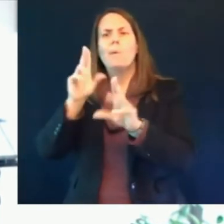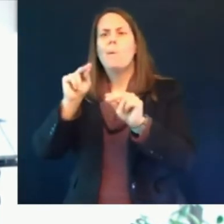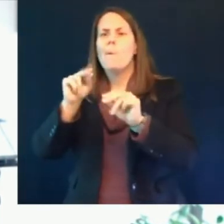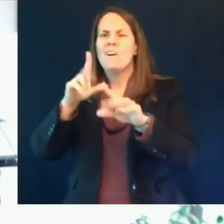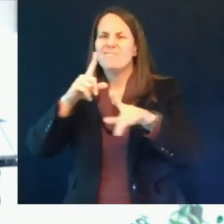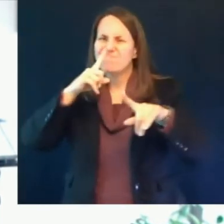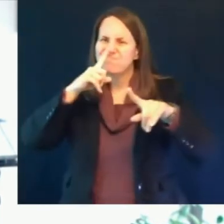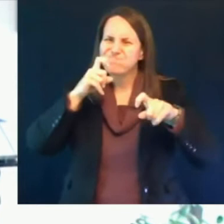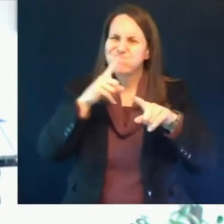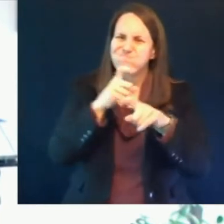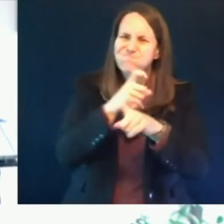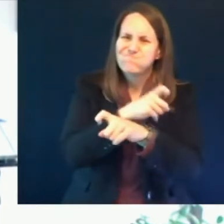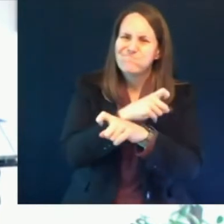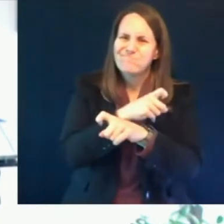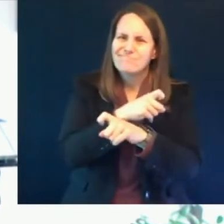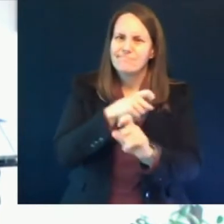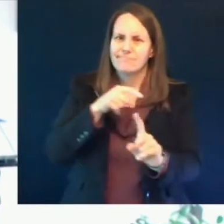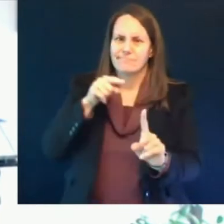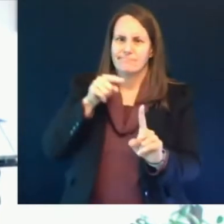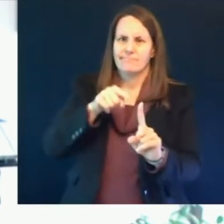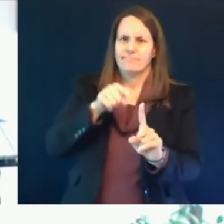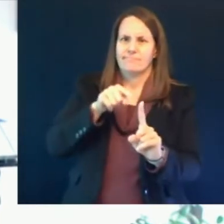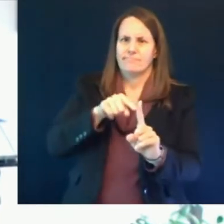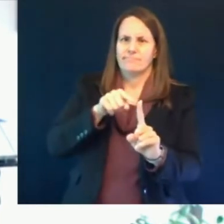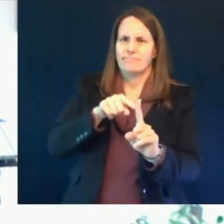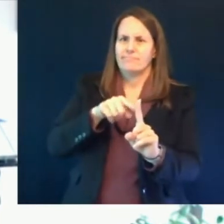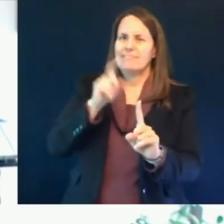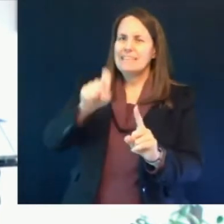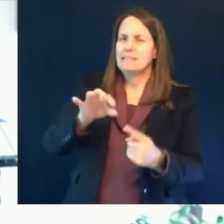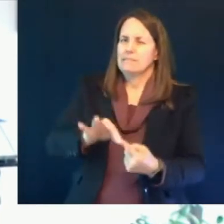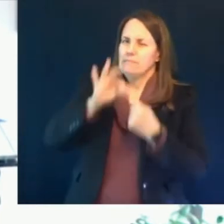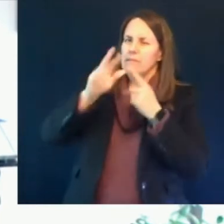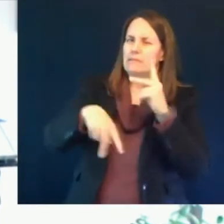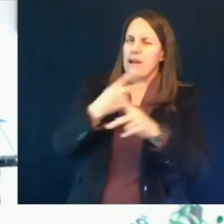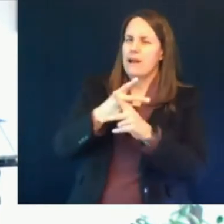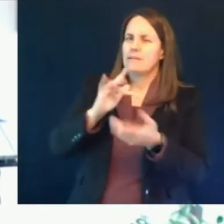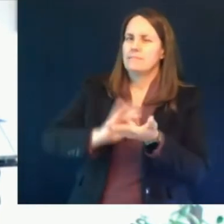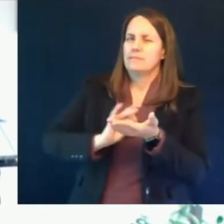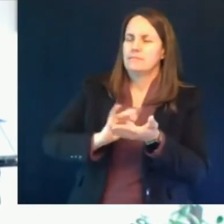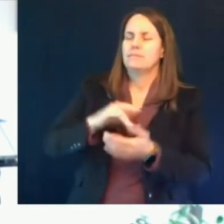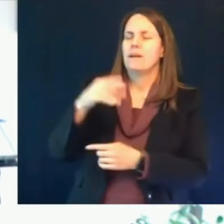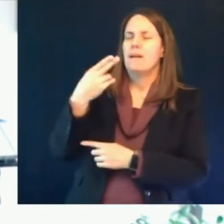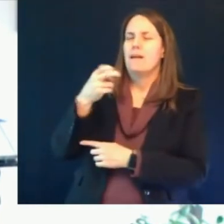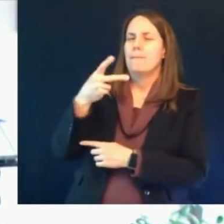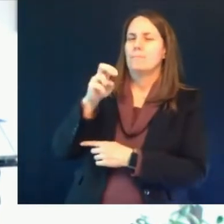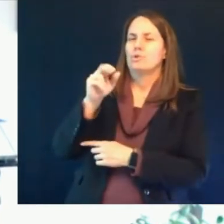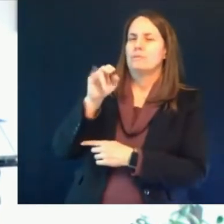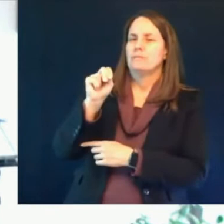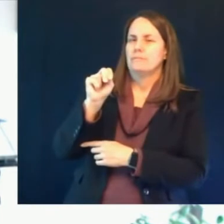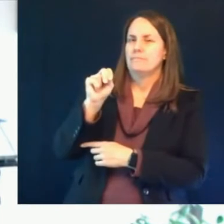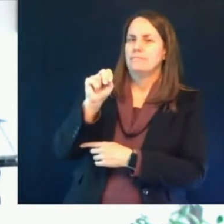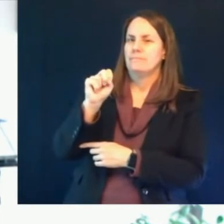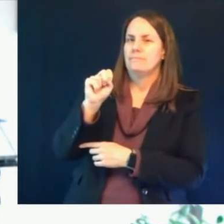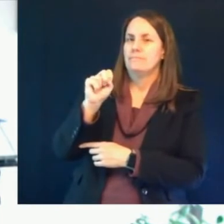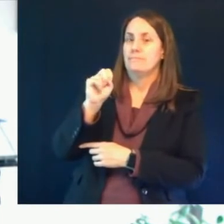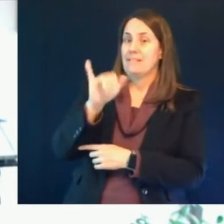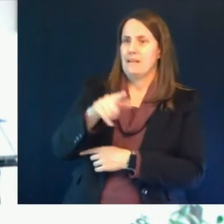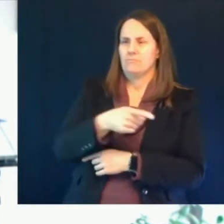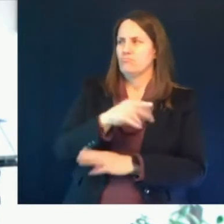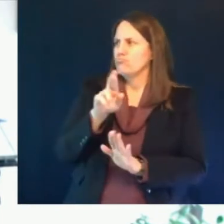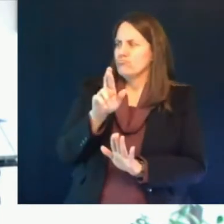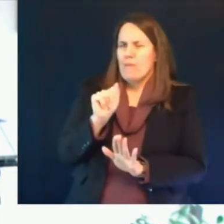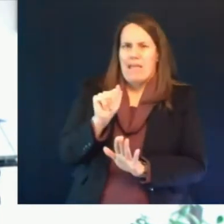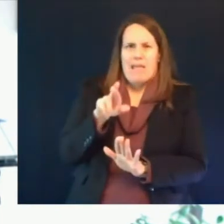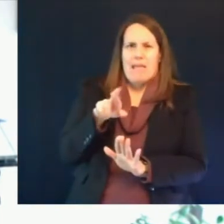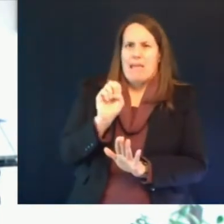disease called heparin induced thrombocytopenia which is a rare condition where in response to the medicine